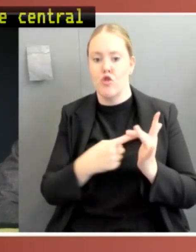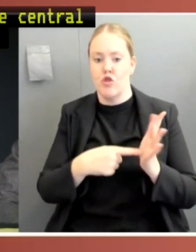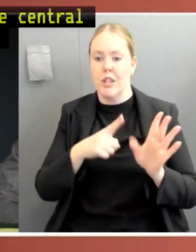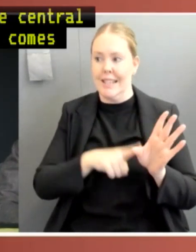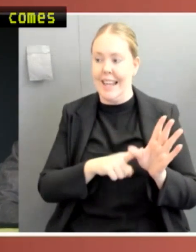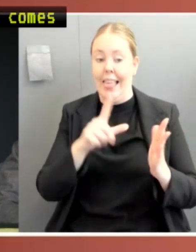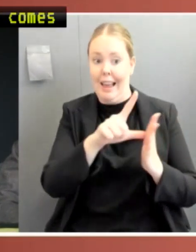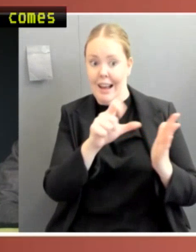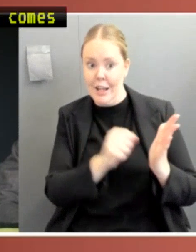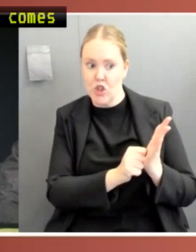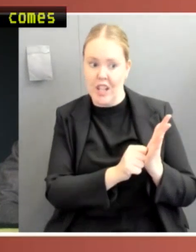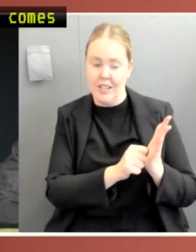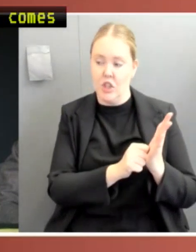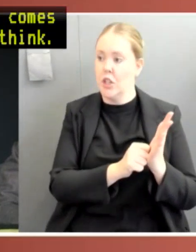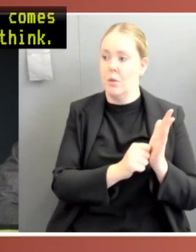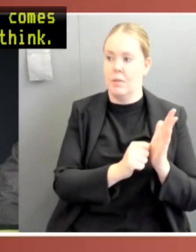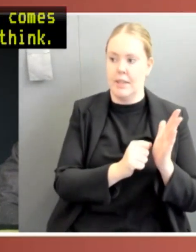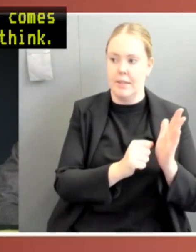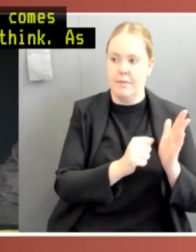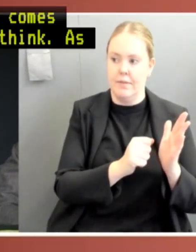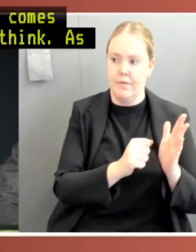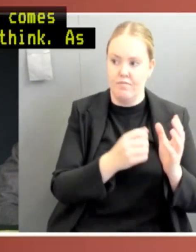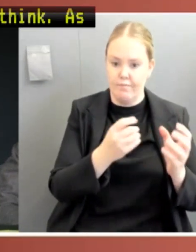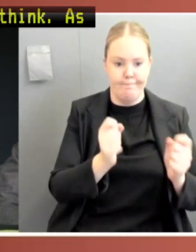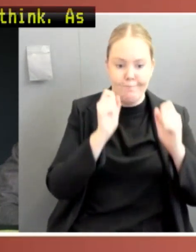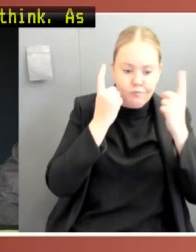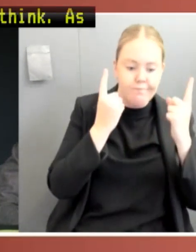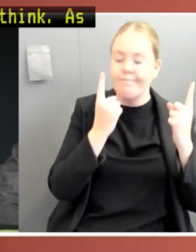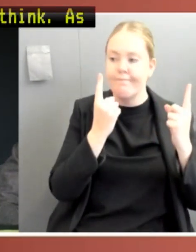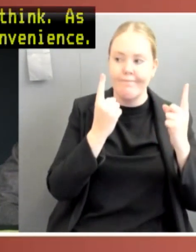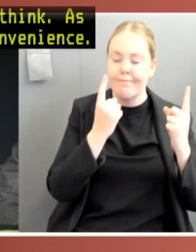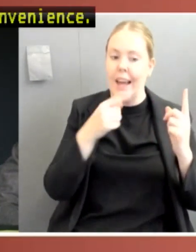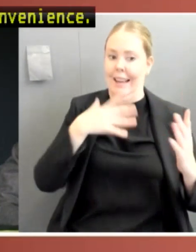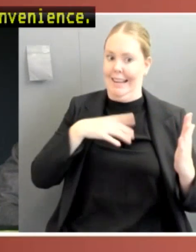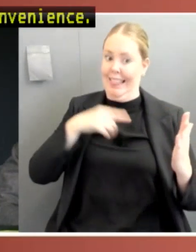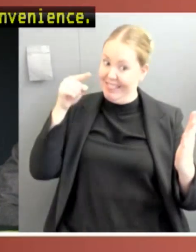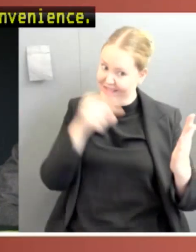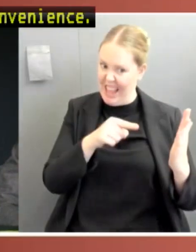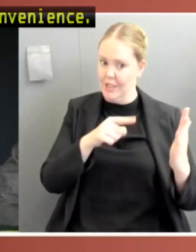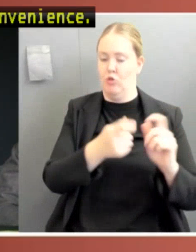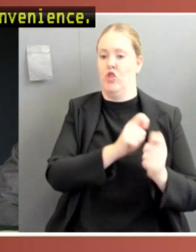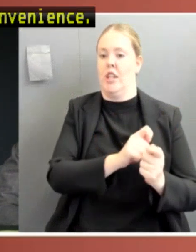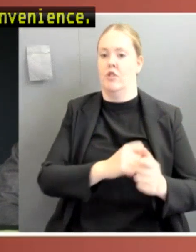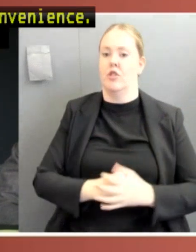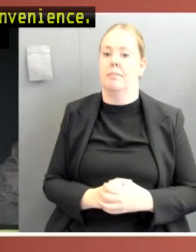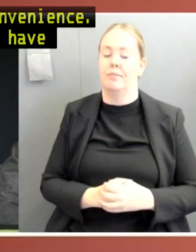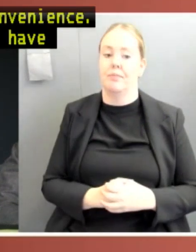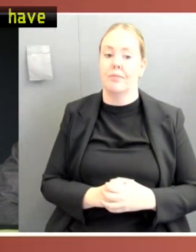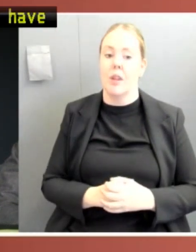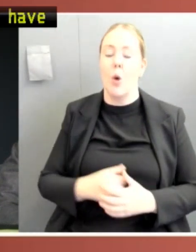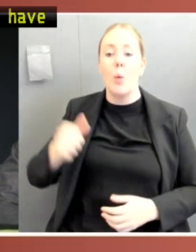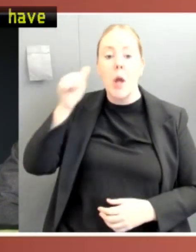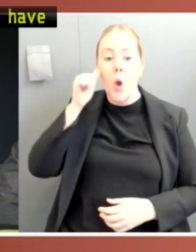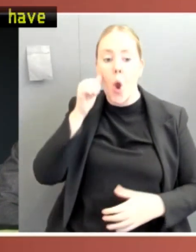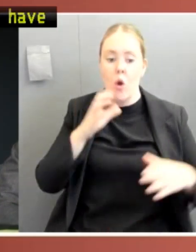said, part of this is convenience. I mean, executives like to have these powers, and particularly at difficult times, it's uncomfortable